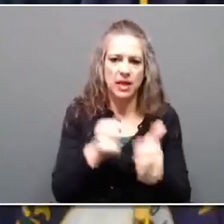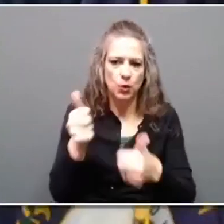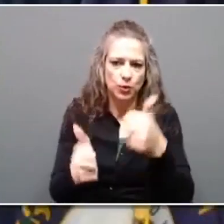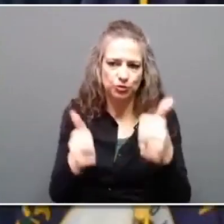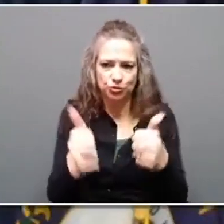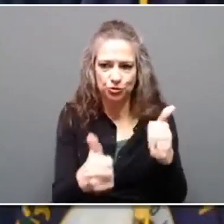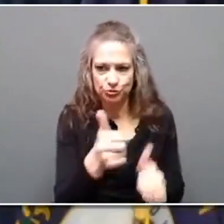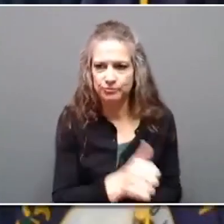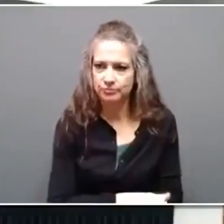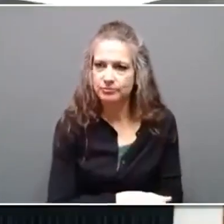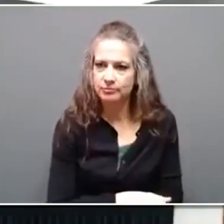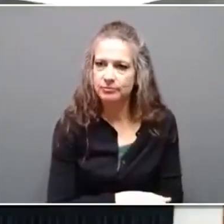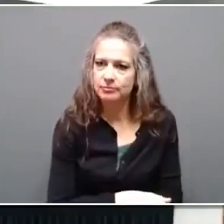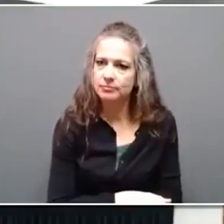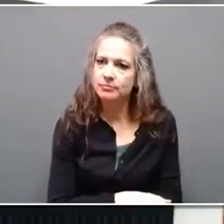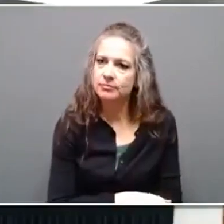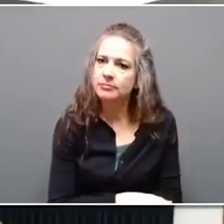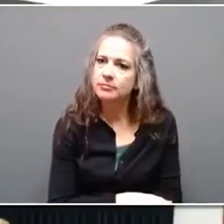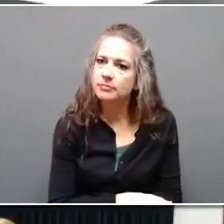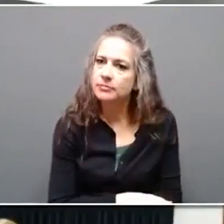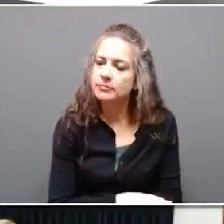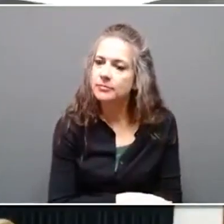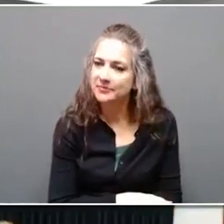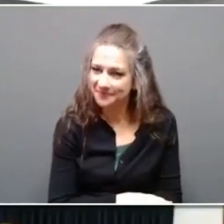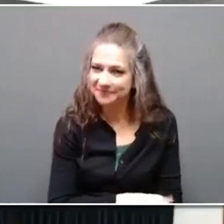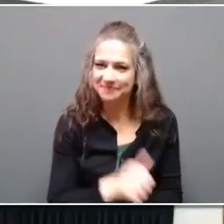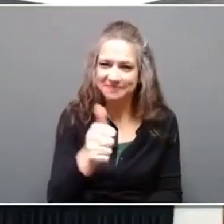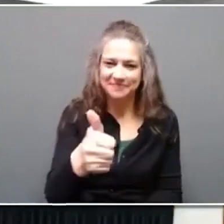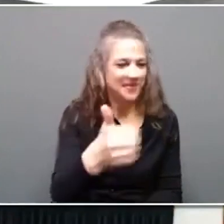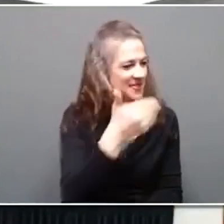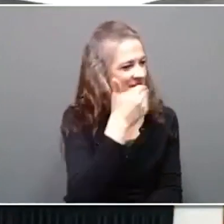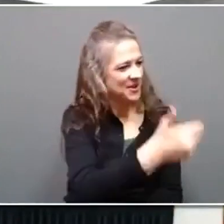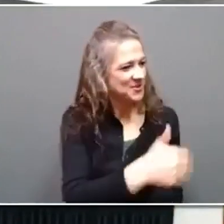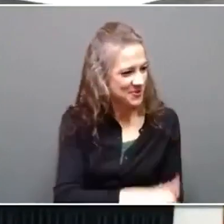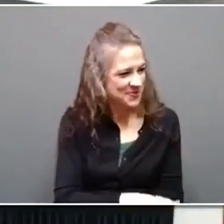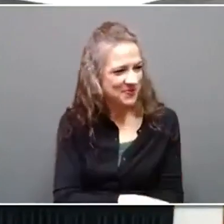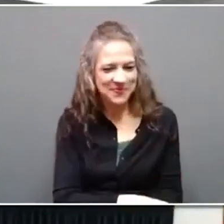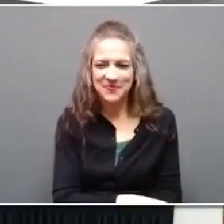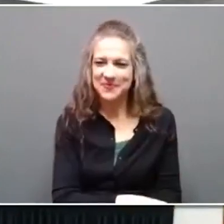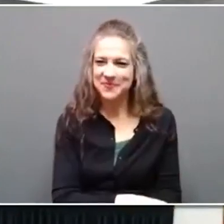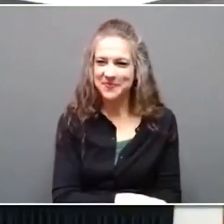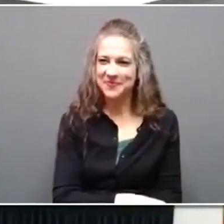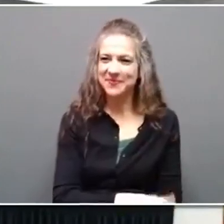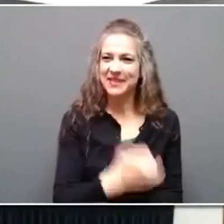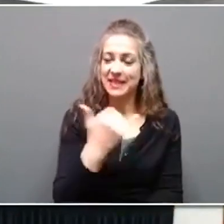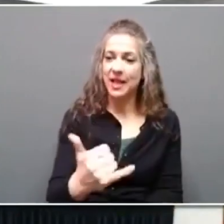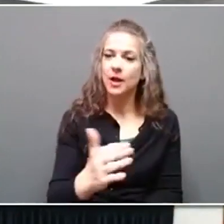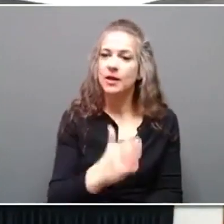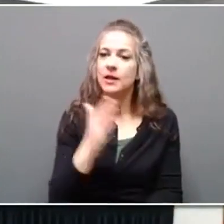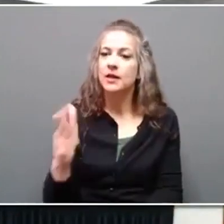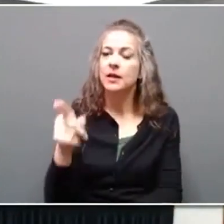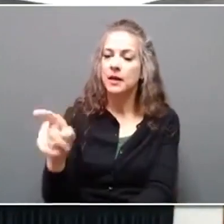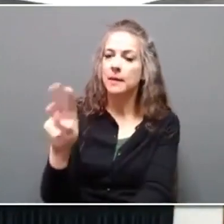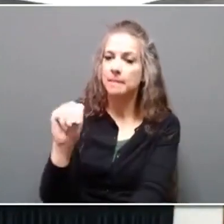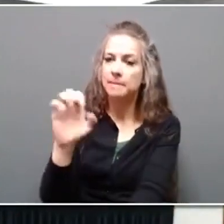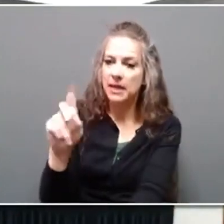Anybody else? All right. Thank you very much. All right. We'll move to McKenna.